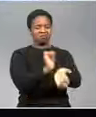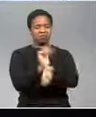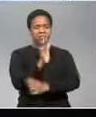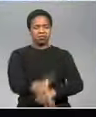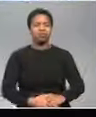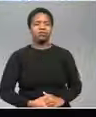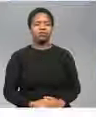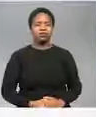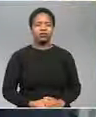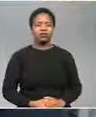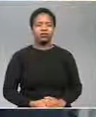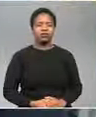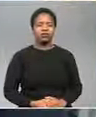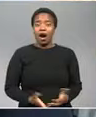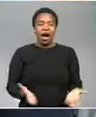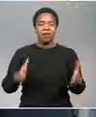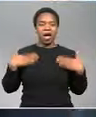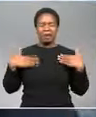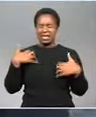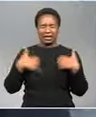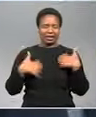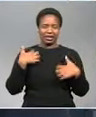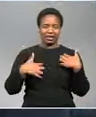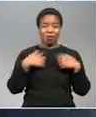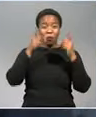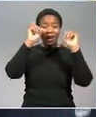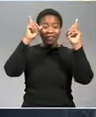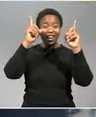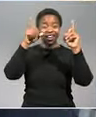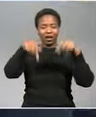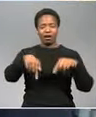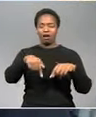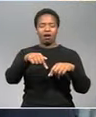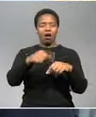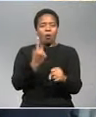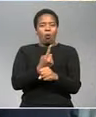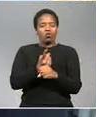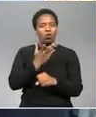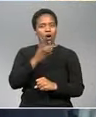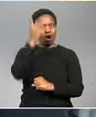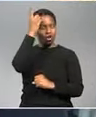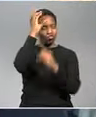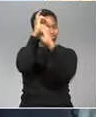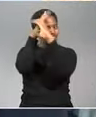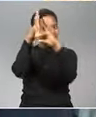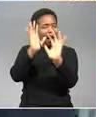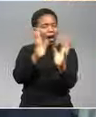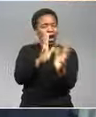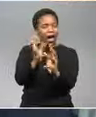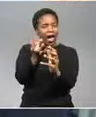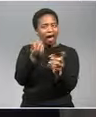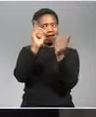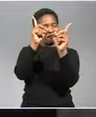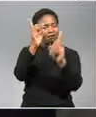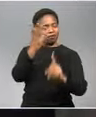arrests though I'm quite excited because I mean I've always wanted and dreams of having this fiber